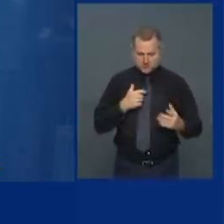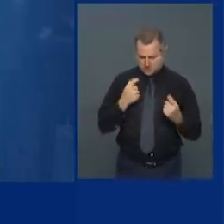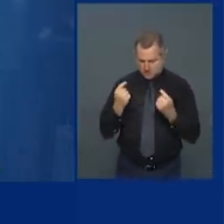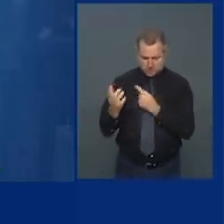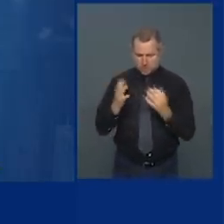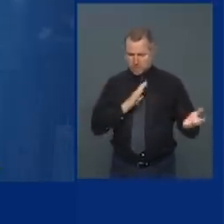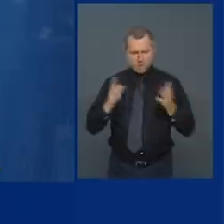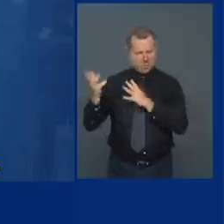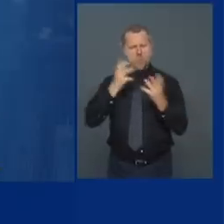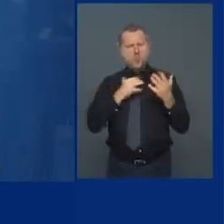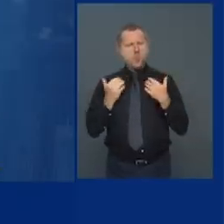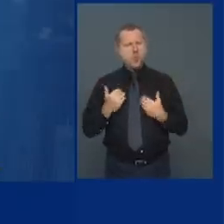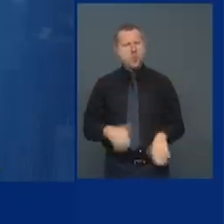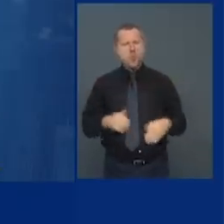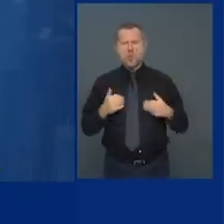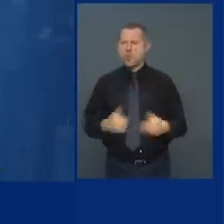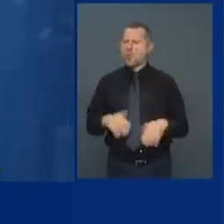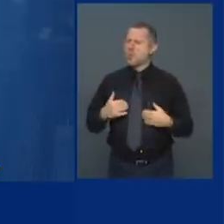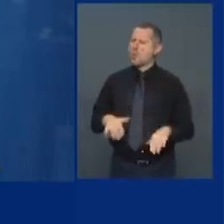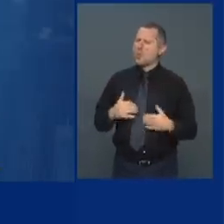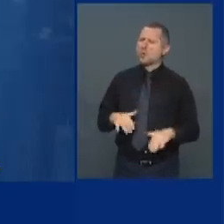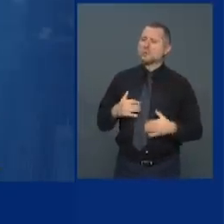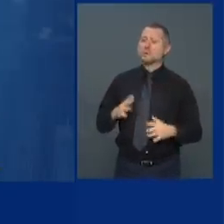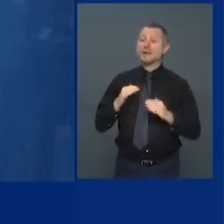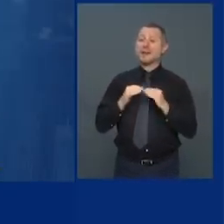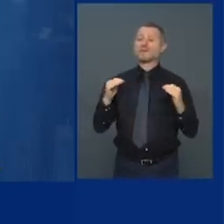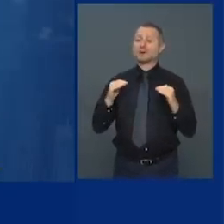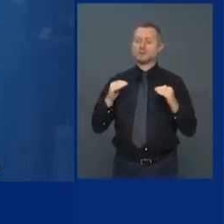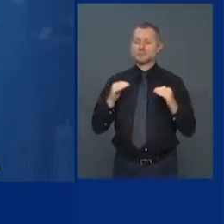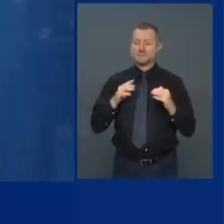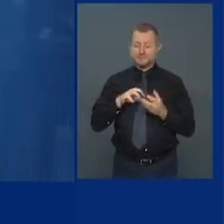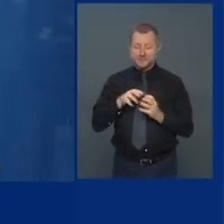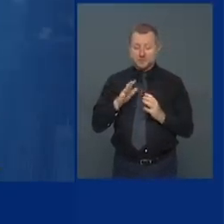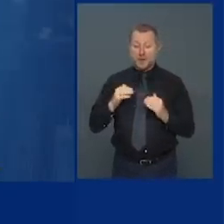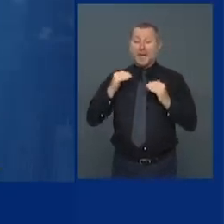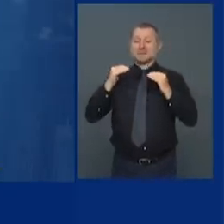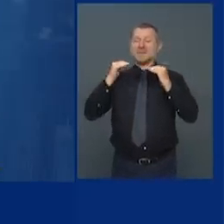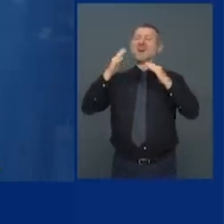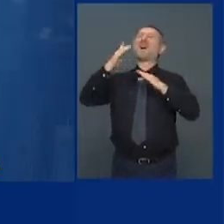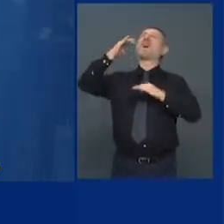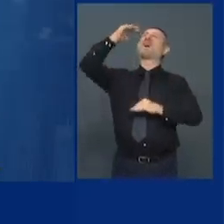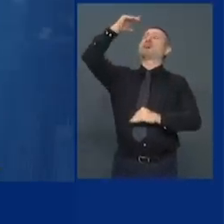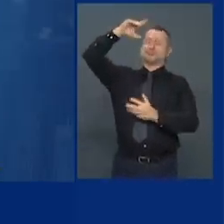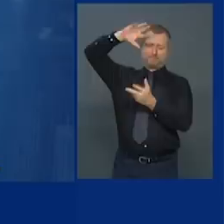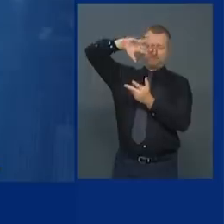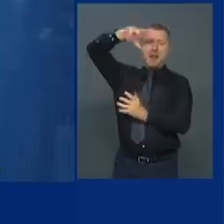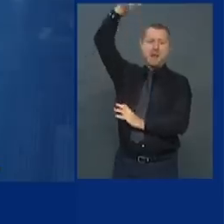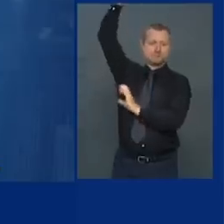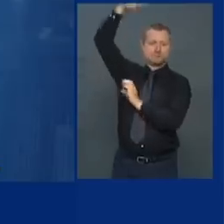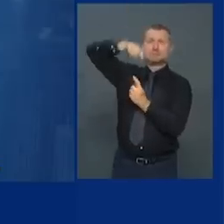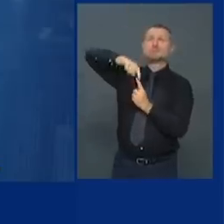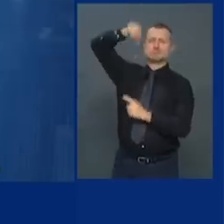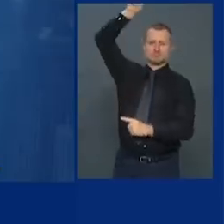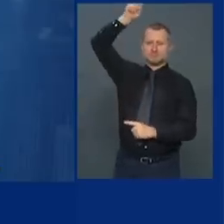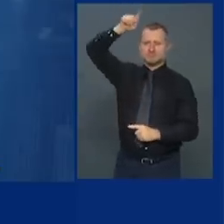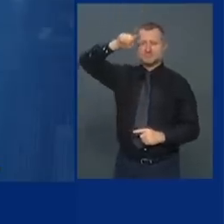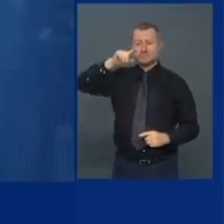The level of disruption has been extraordinary. That's not a New York City phenomenon alone.